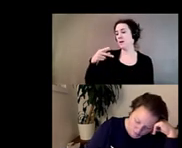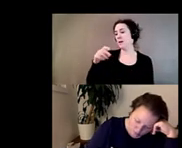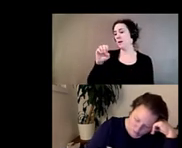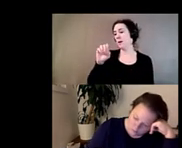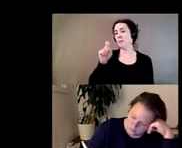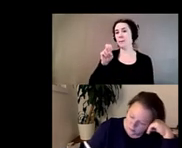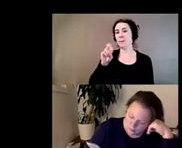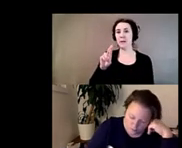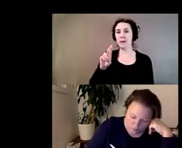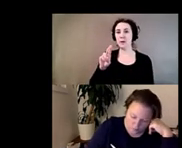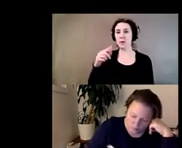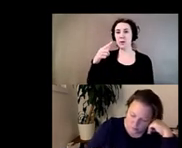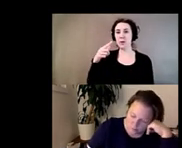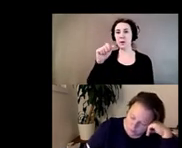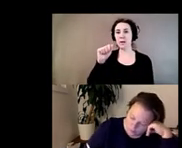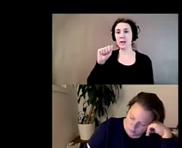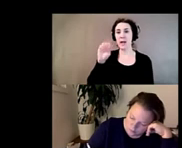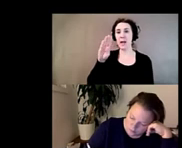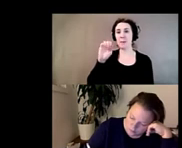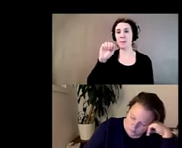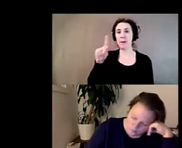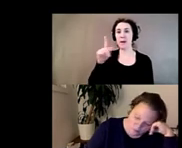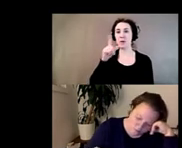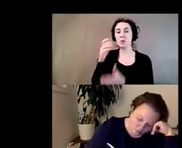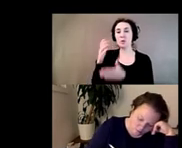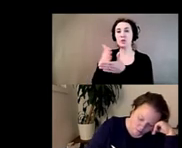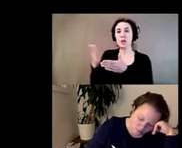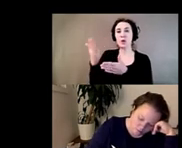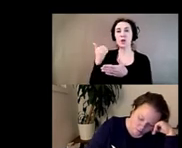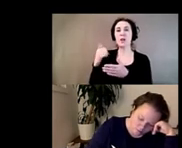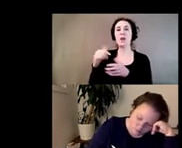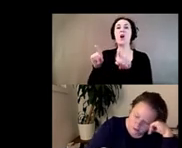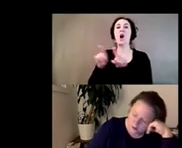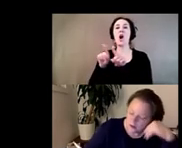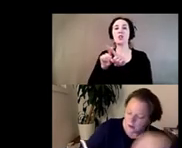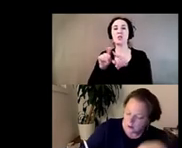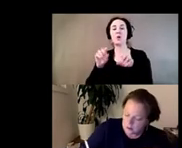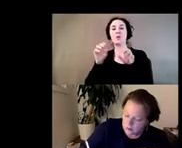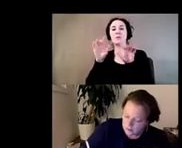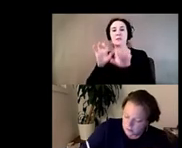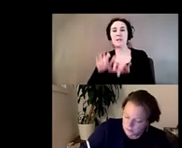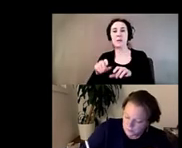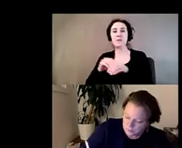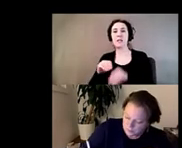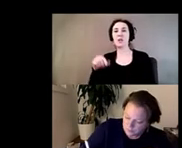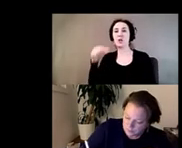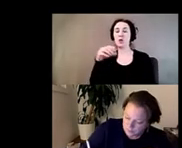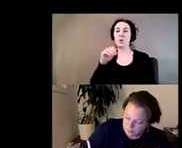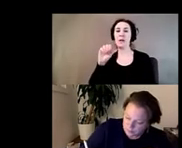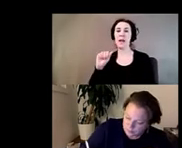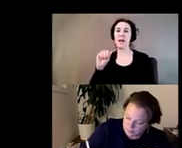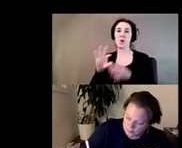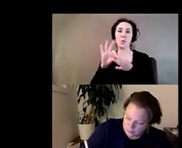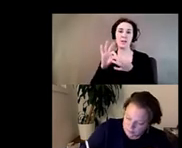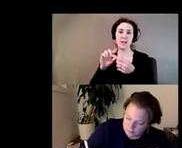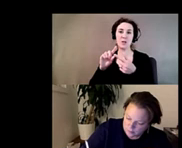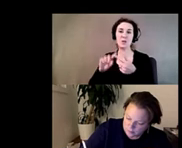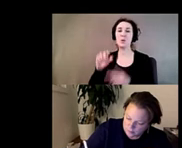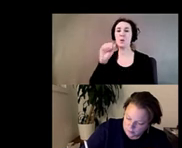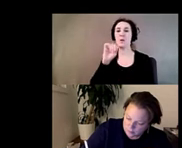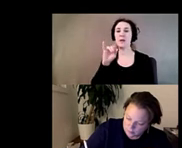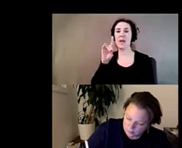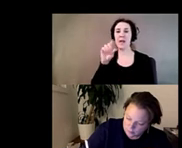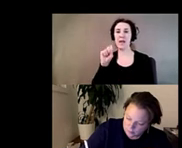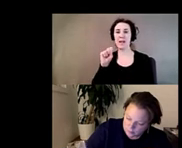who shared earlier with us he had uh put also in the q a related to the aids quilt um